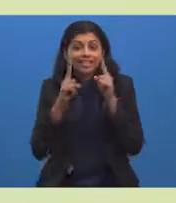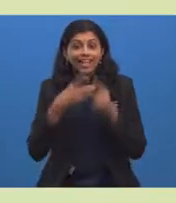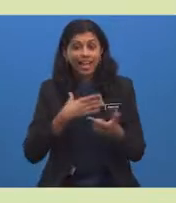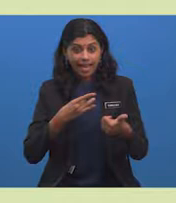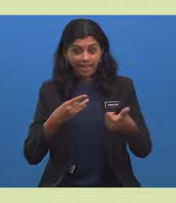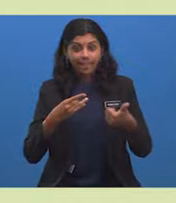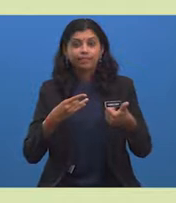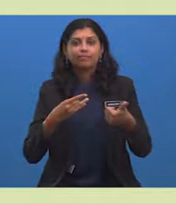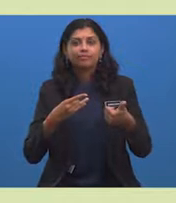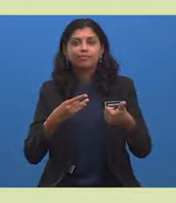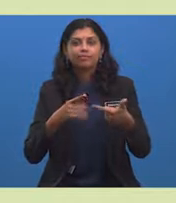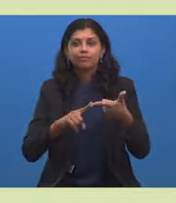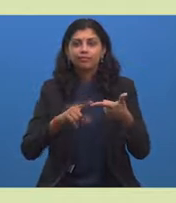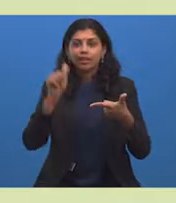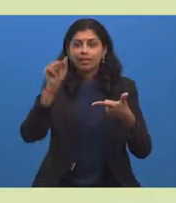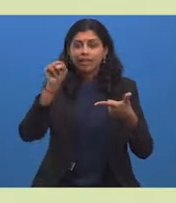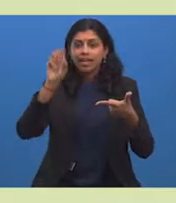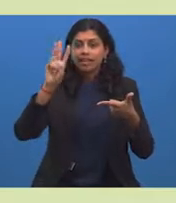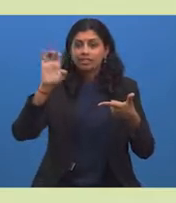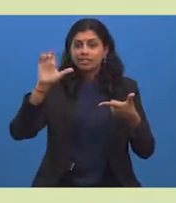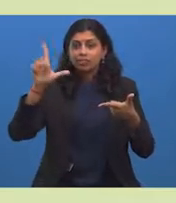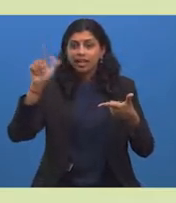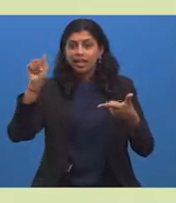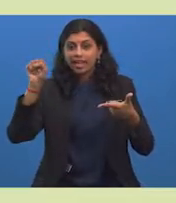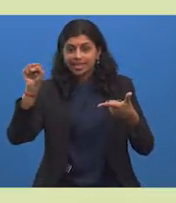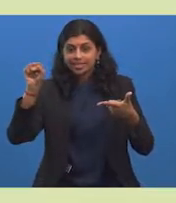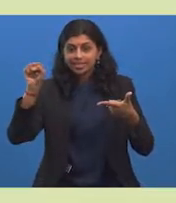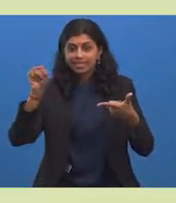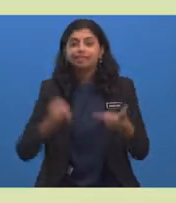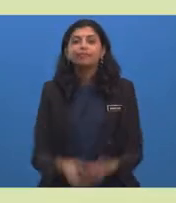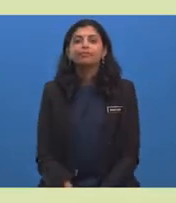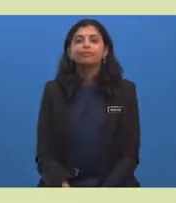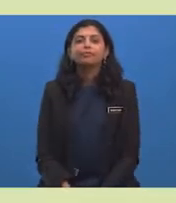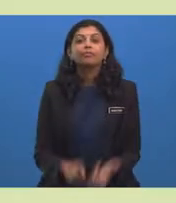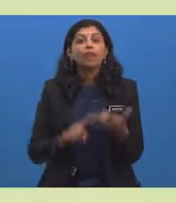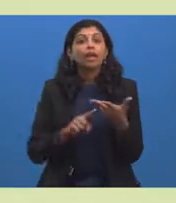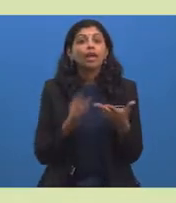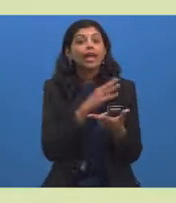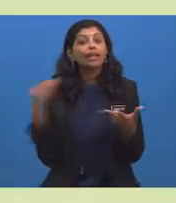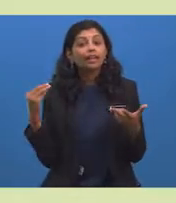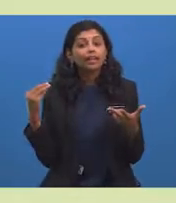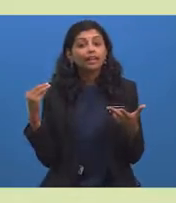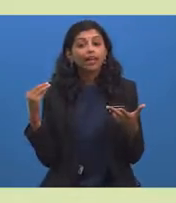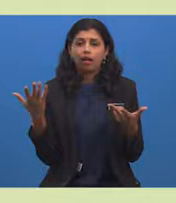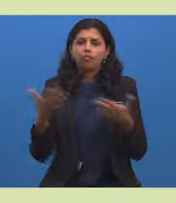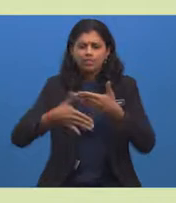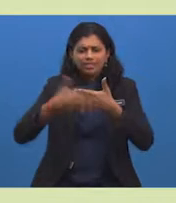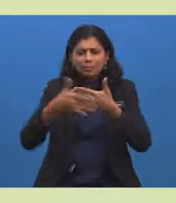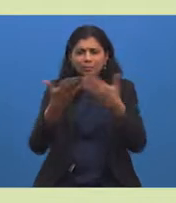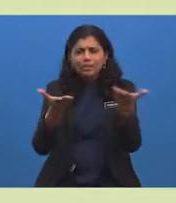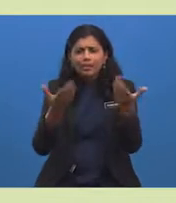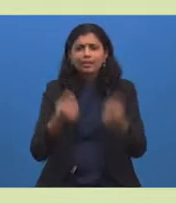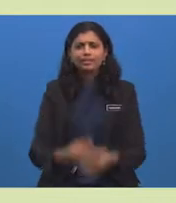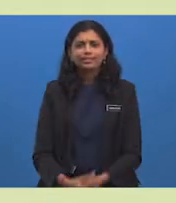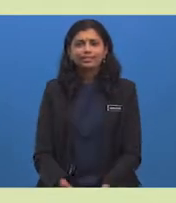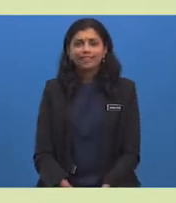As well as And End These are some